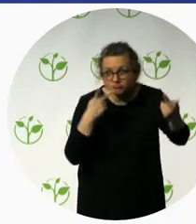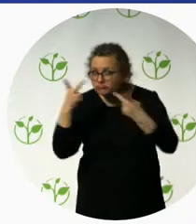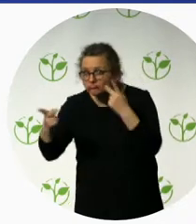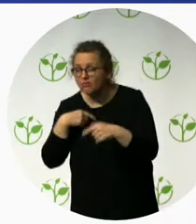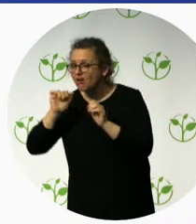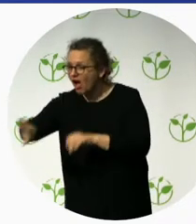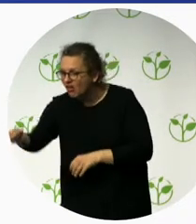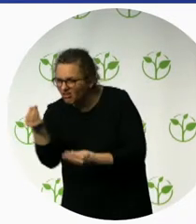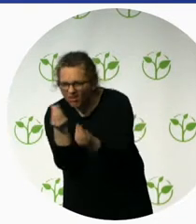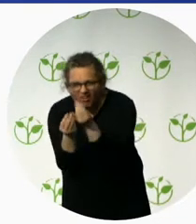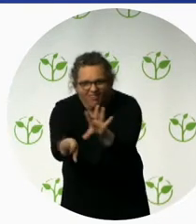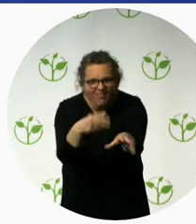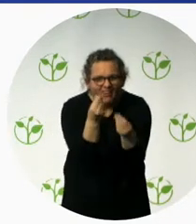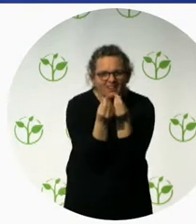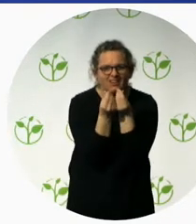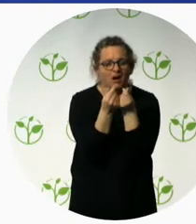experience.